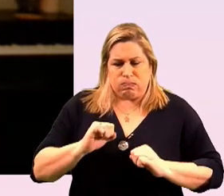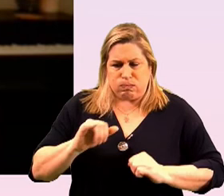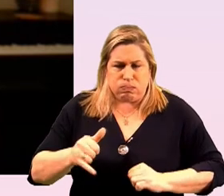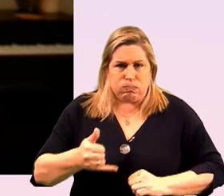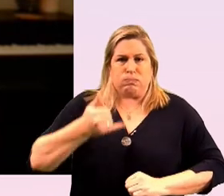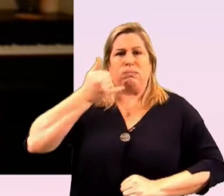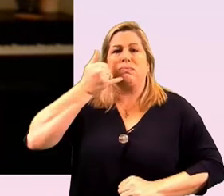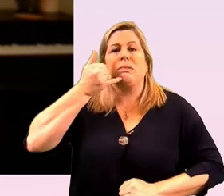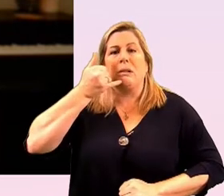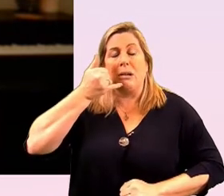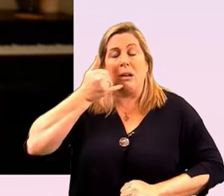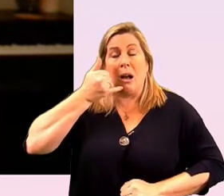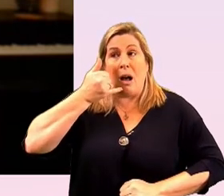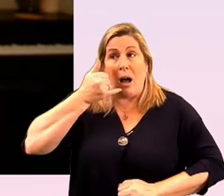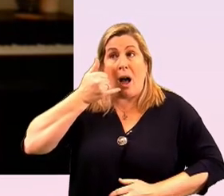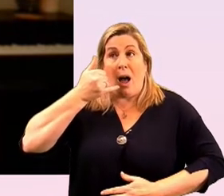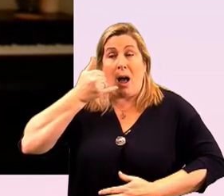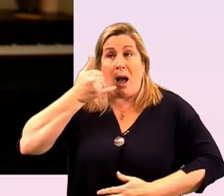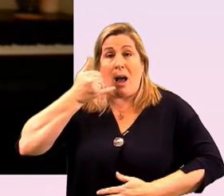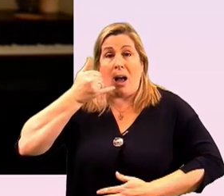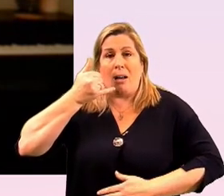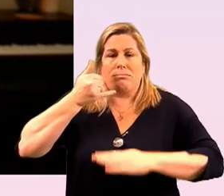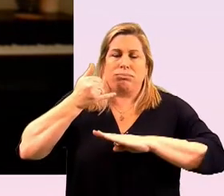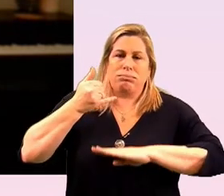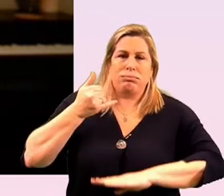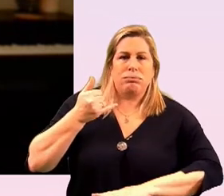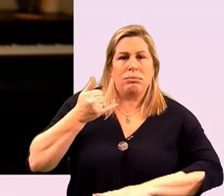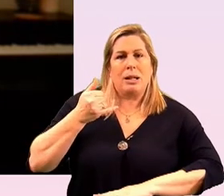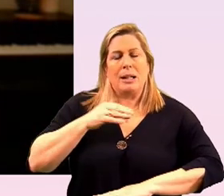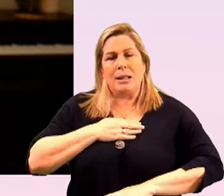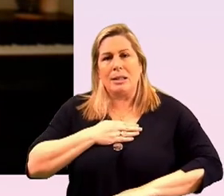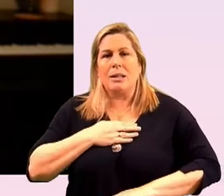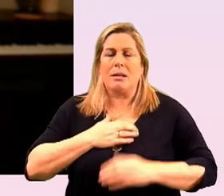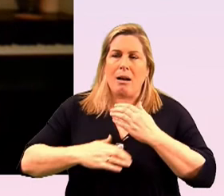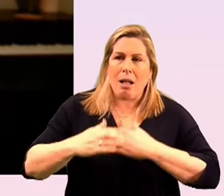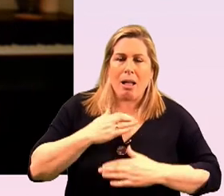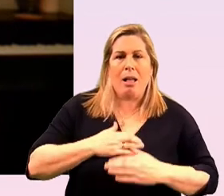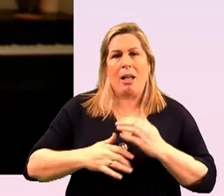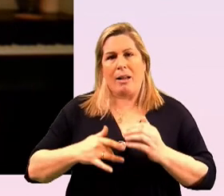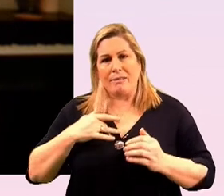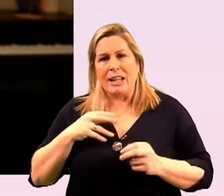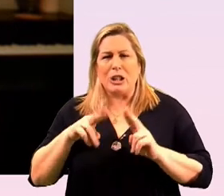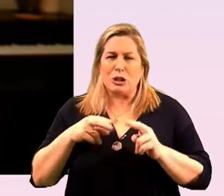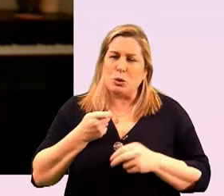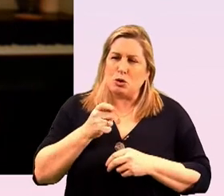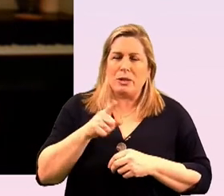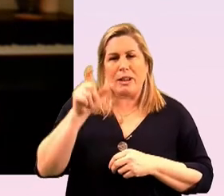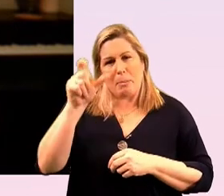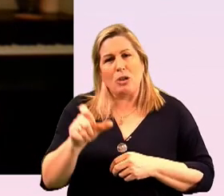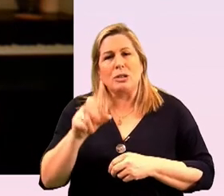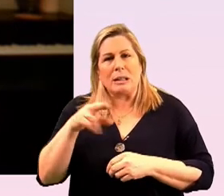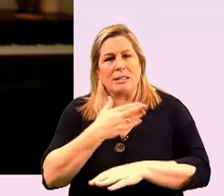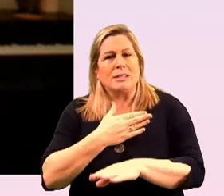a smile and a warm face and someone to talk to and that a new journey for that individual starts you know um